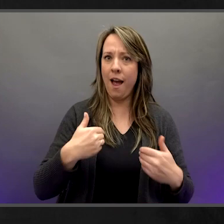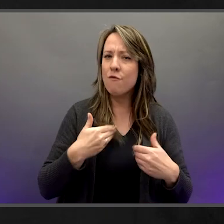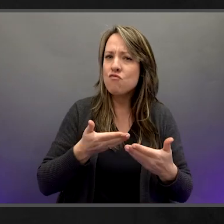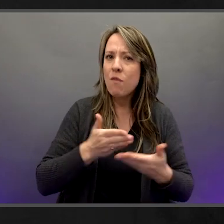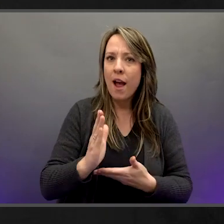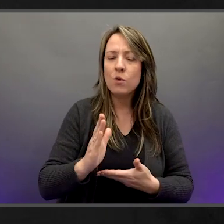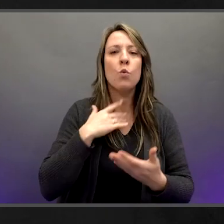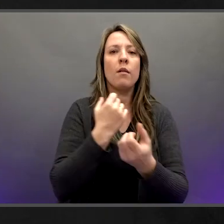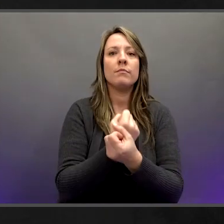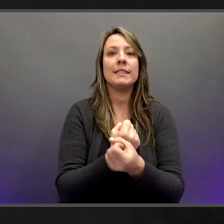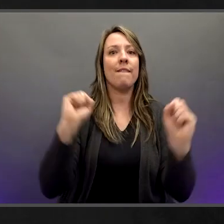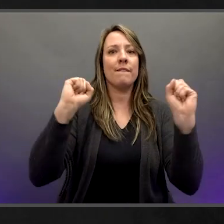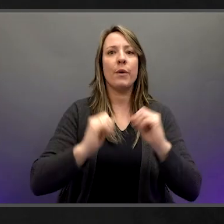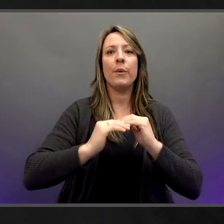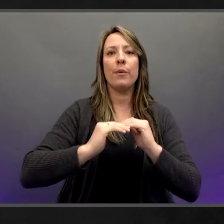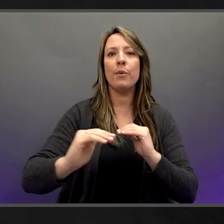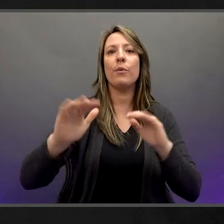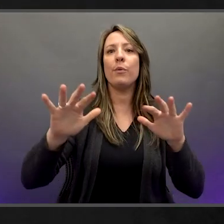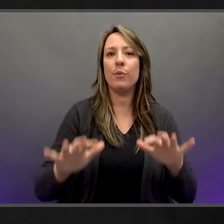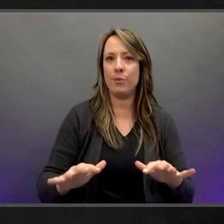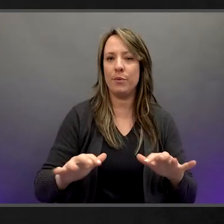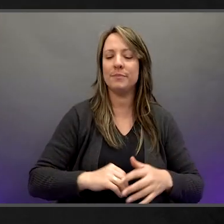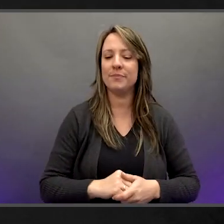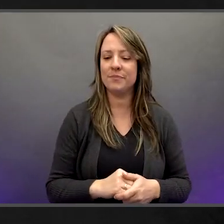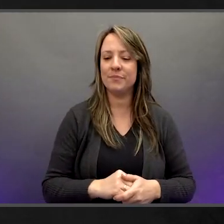We all have the right to be safe.